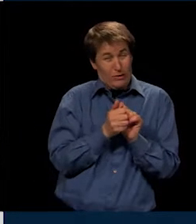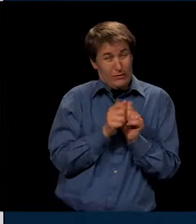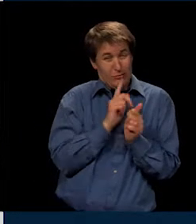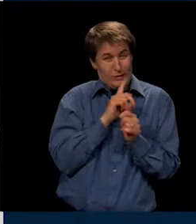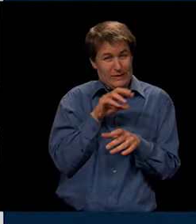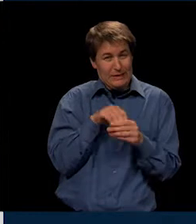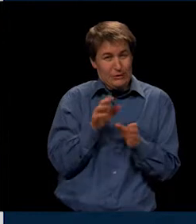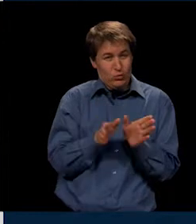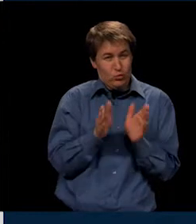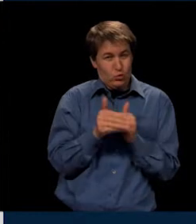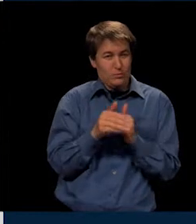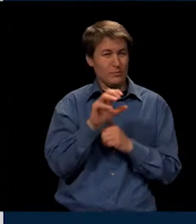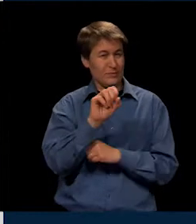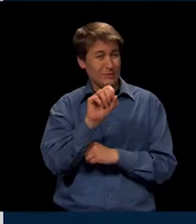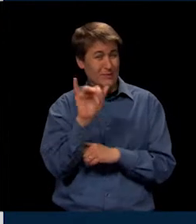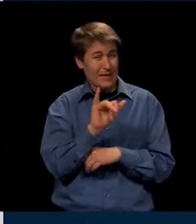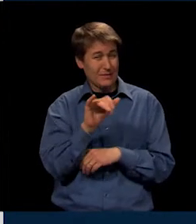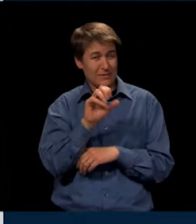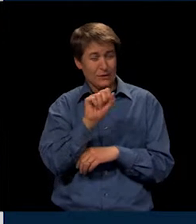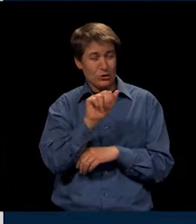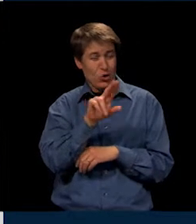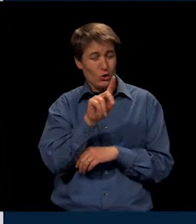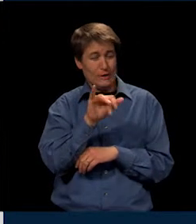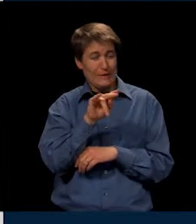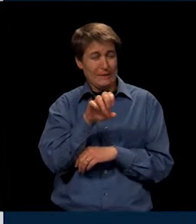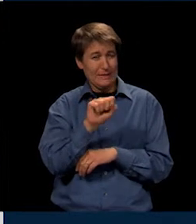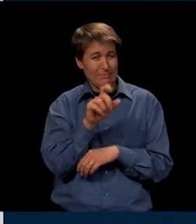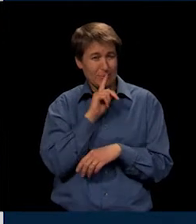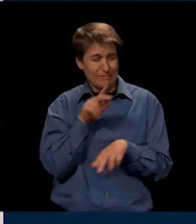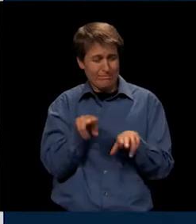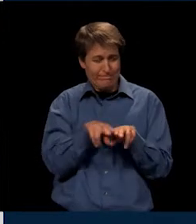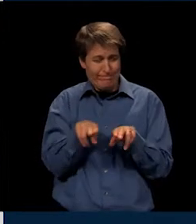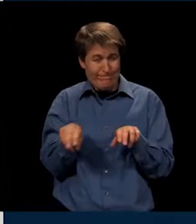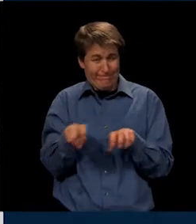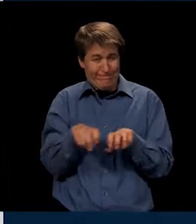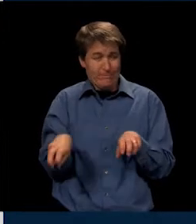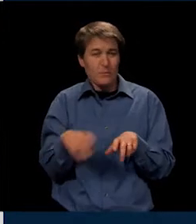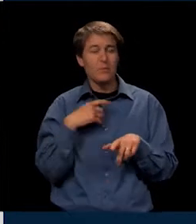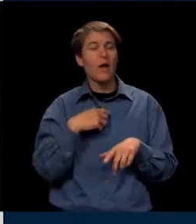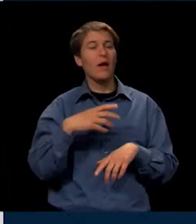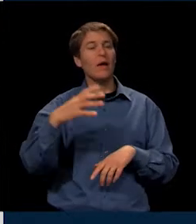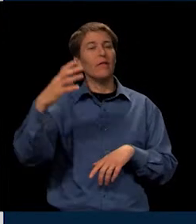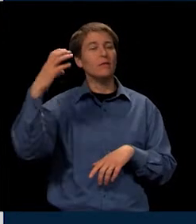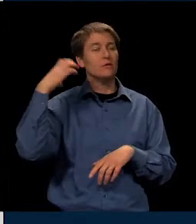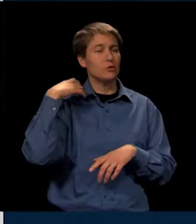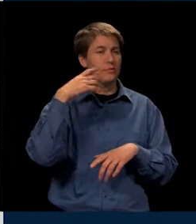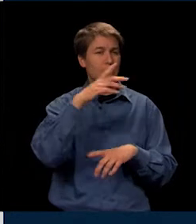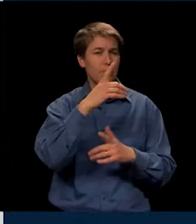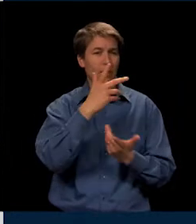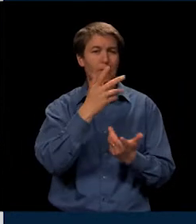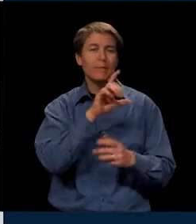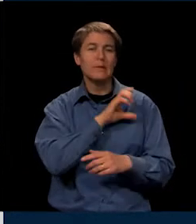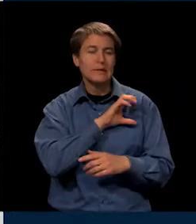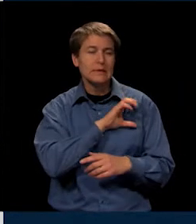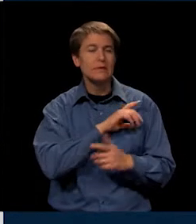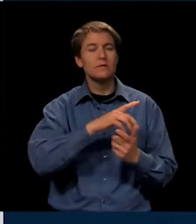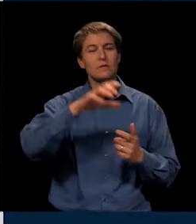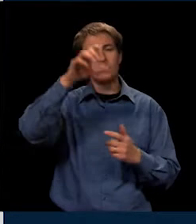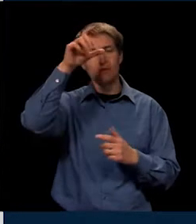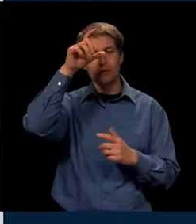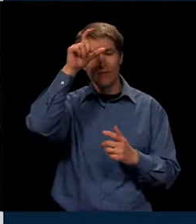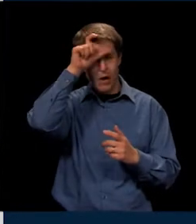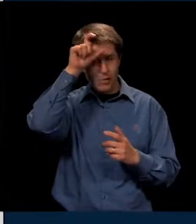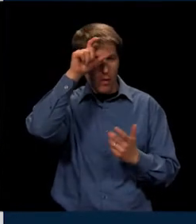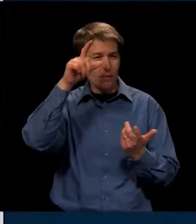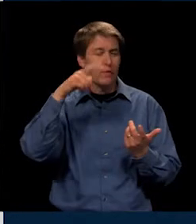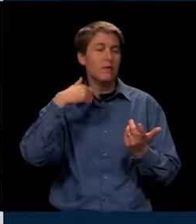room. We had individuals representing the city of Olathe. We had the chief of police. We have the chief of the fire department. We had